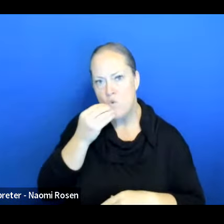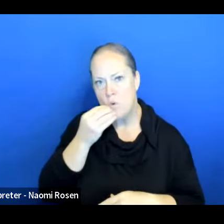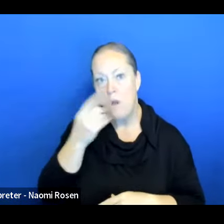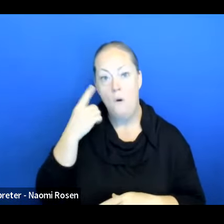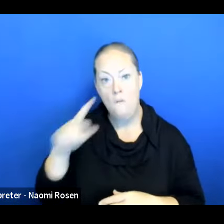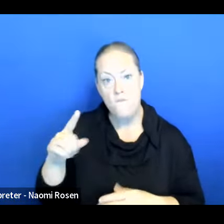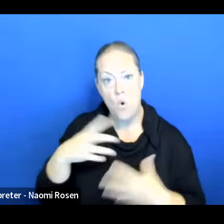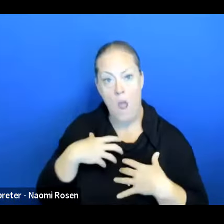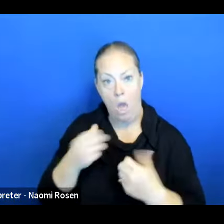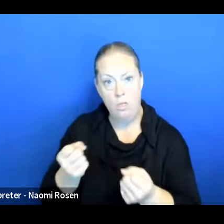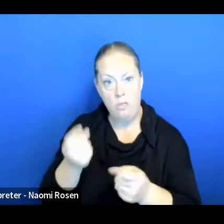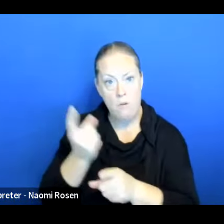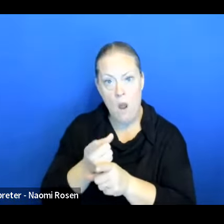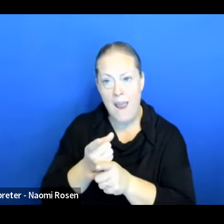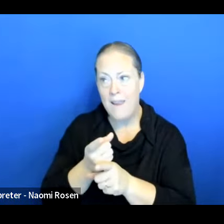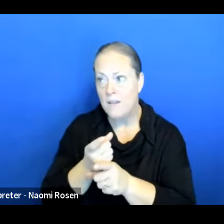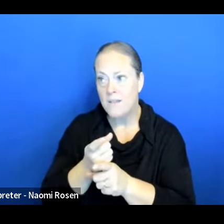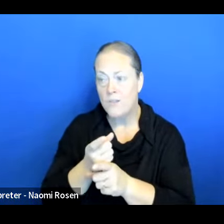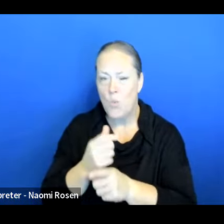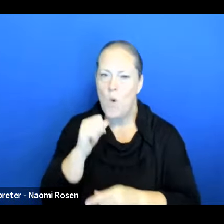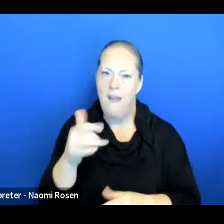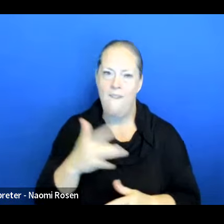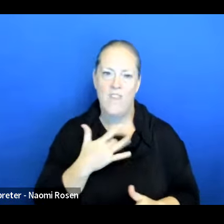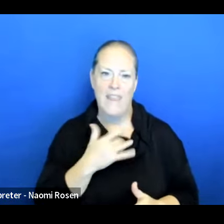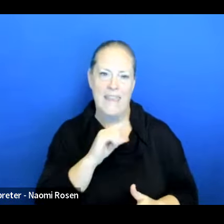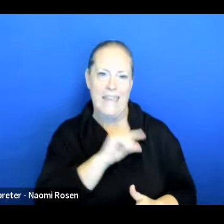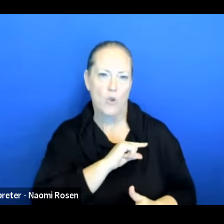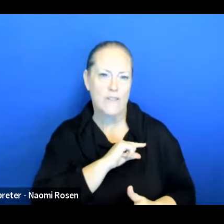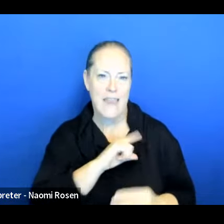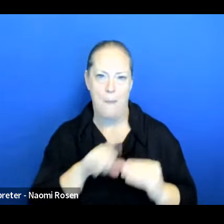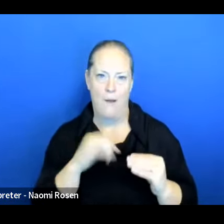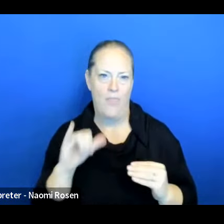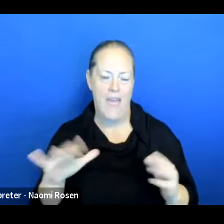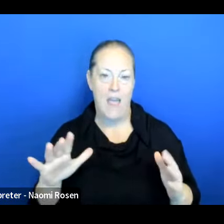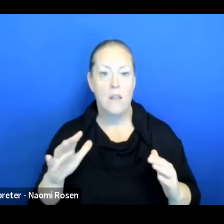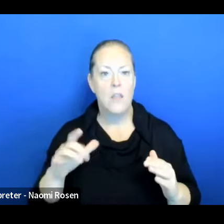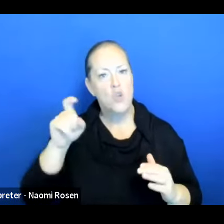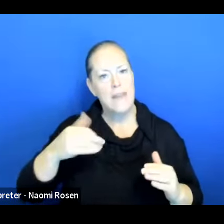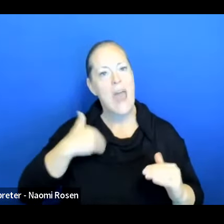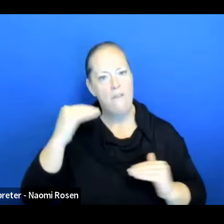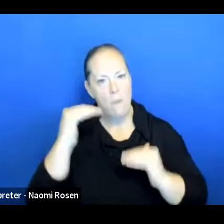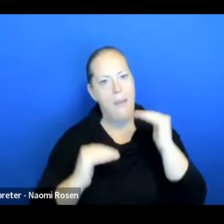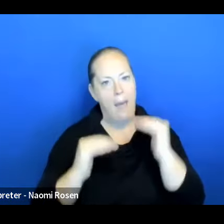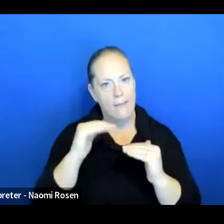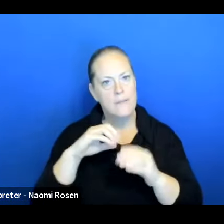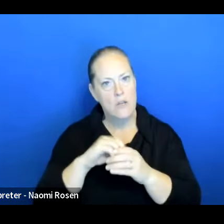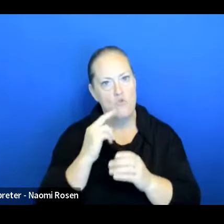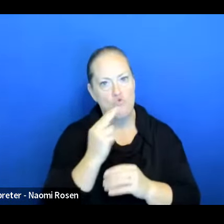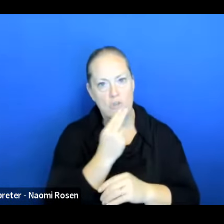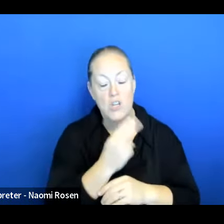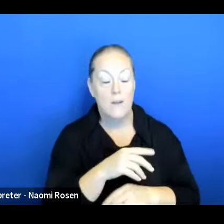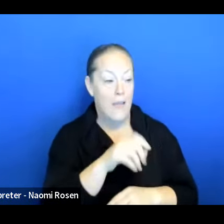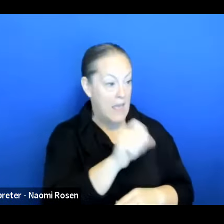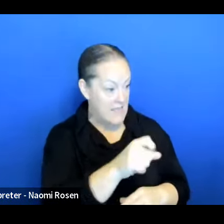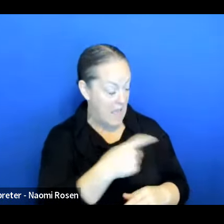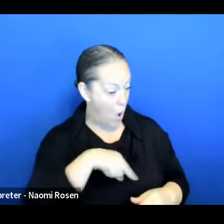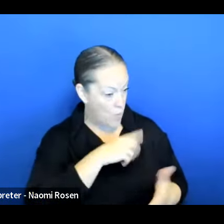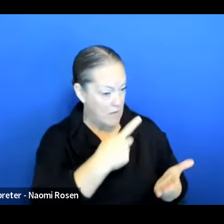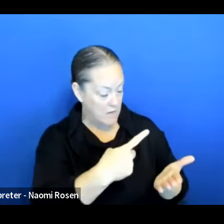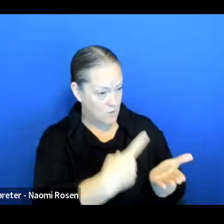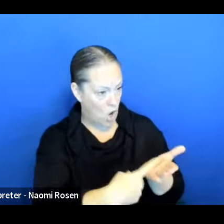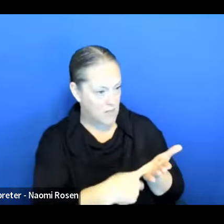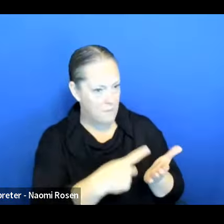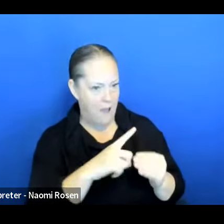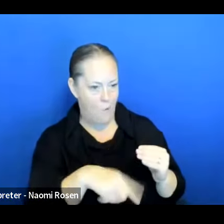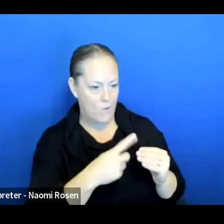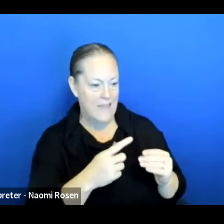than something that we should feel guilty about and having that balance in our nutrition. Yeah. We, we shared about eating to live